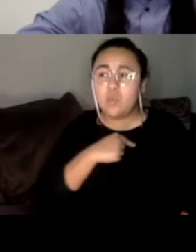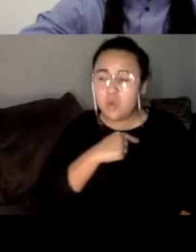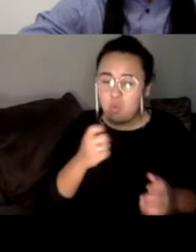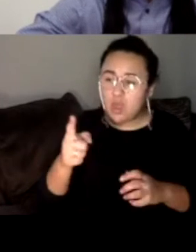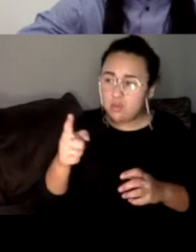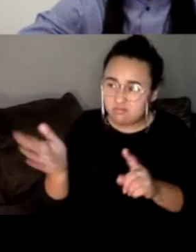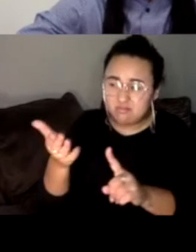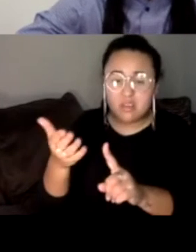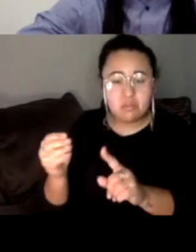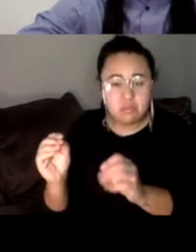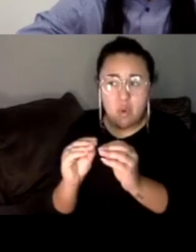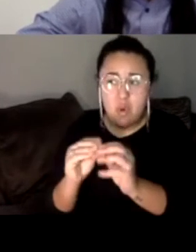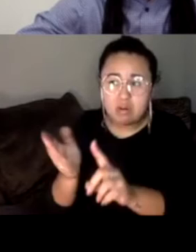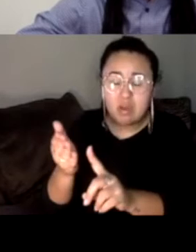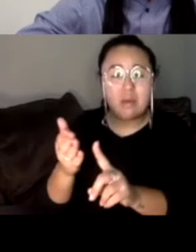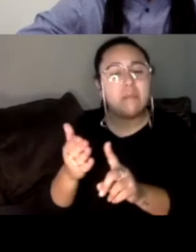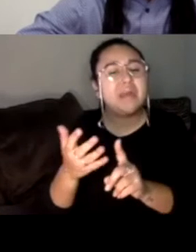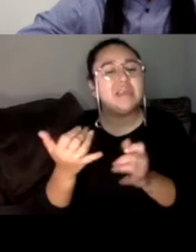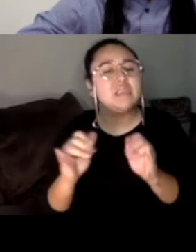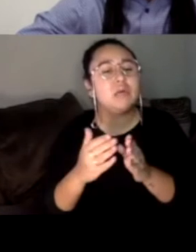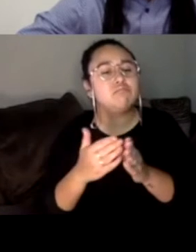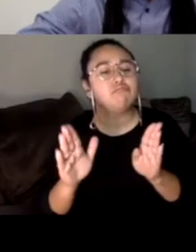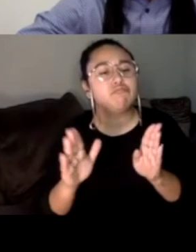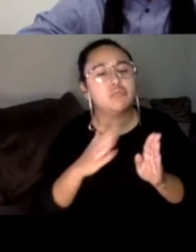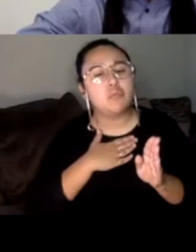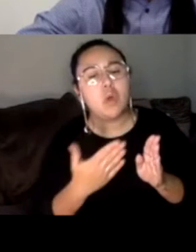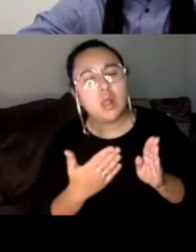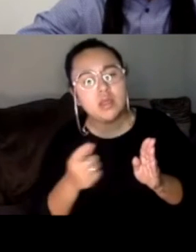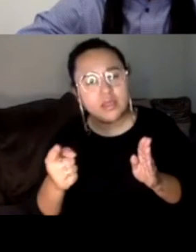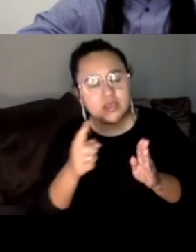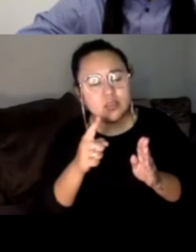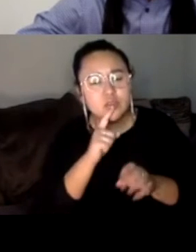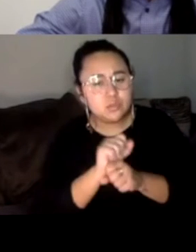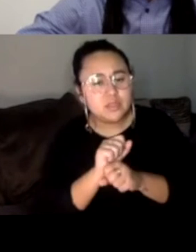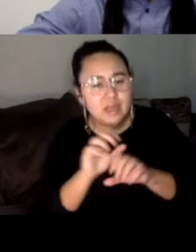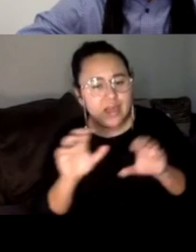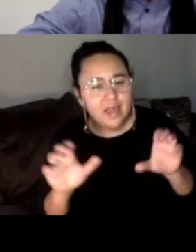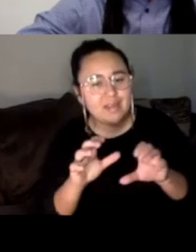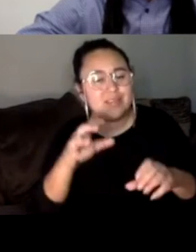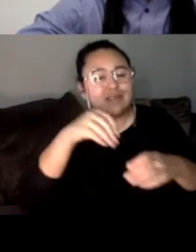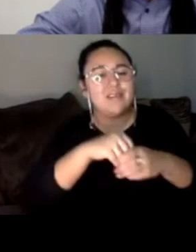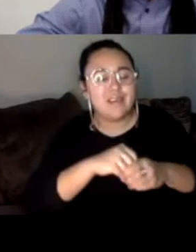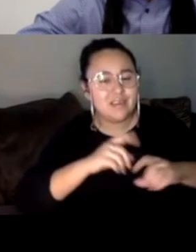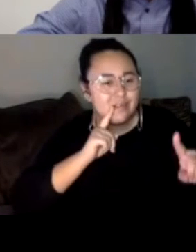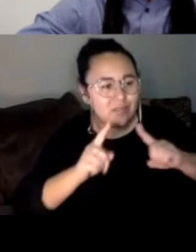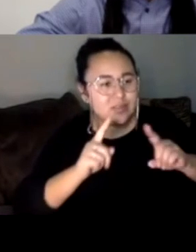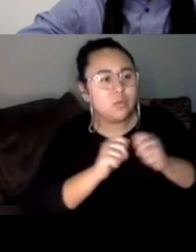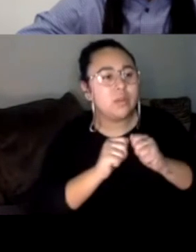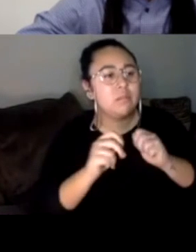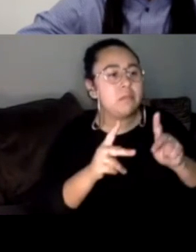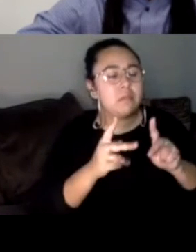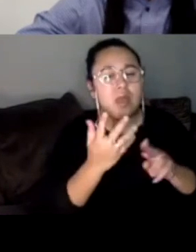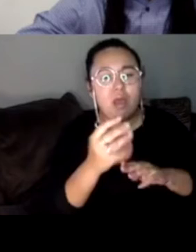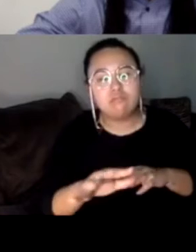has left the door open. And I also want to mention that he has actively been in conversation with several groups on the ground, um, across